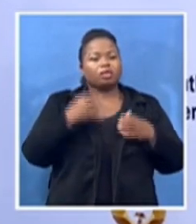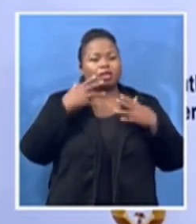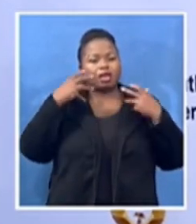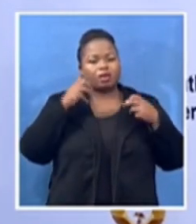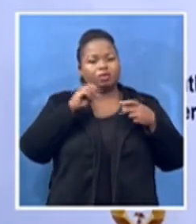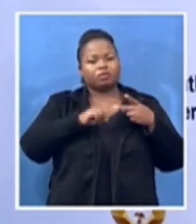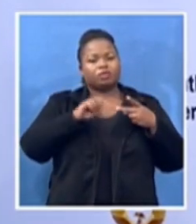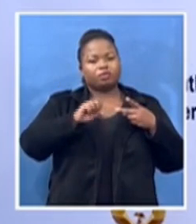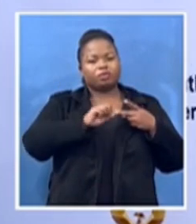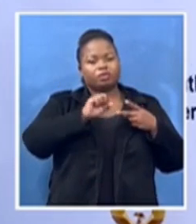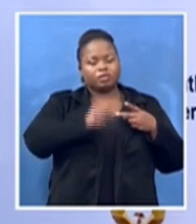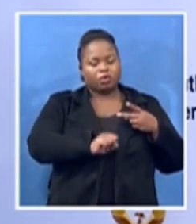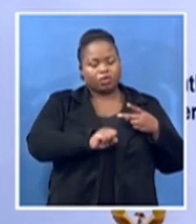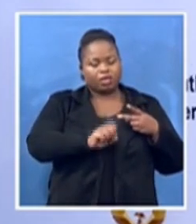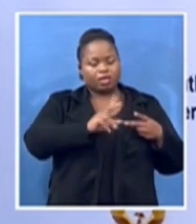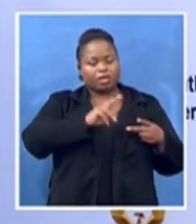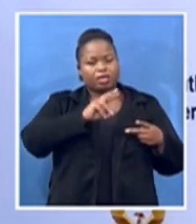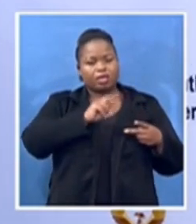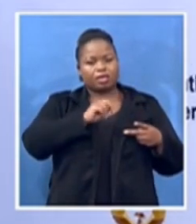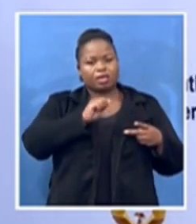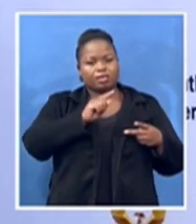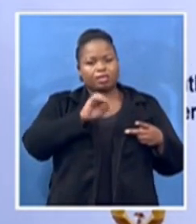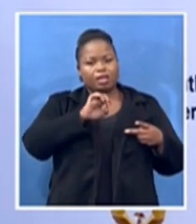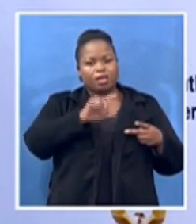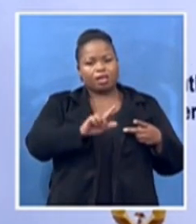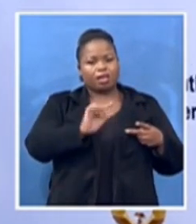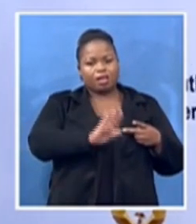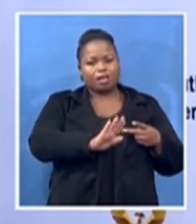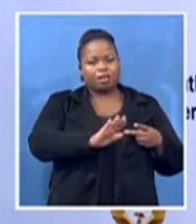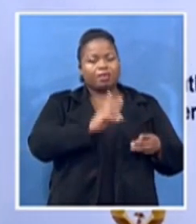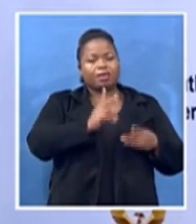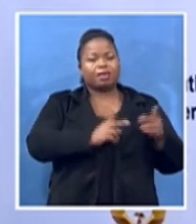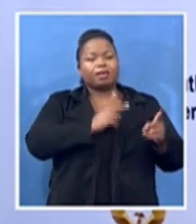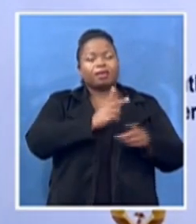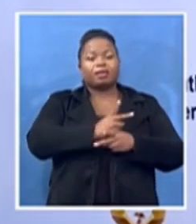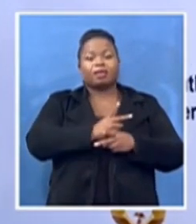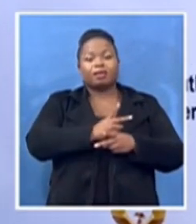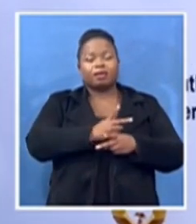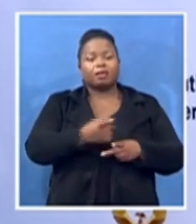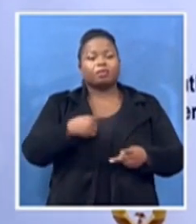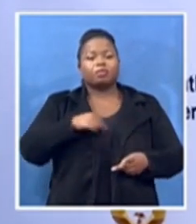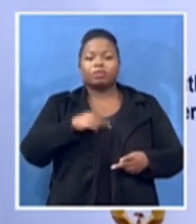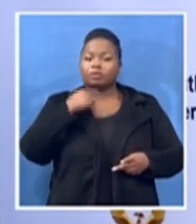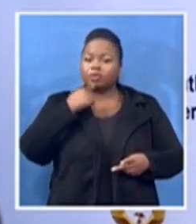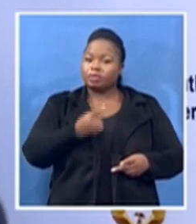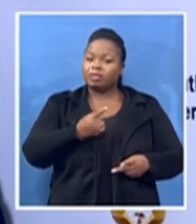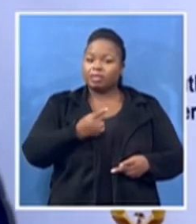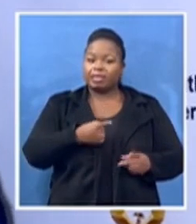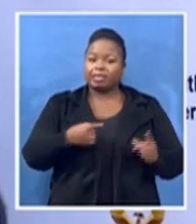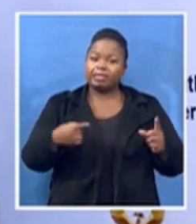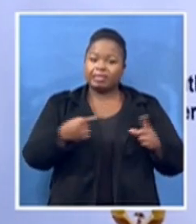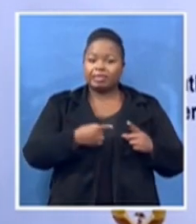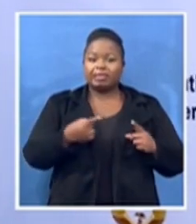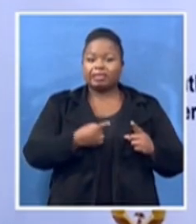know safely mention the fact that he actually links the the national and ideal and